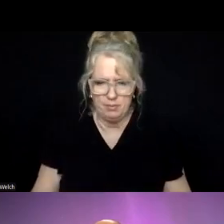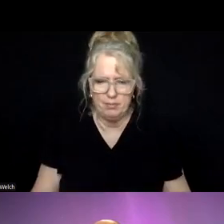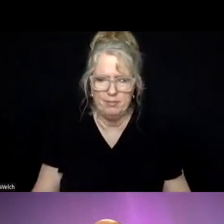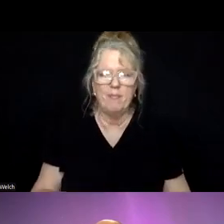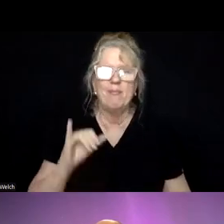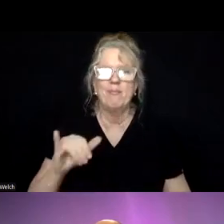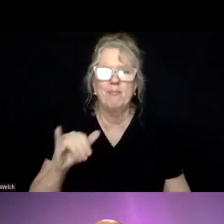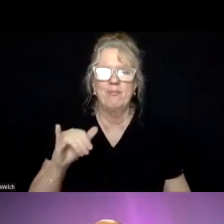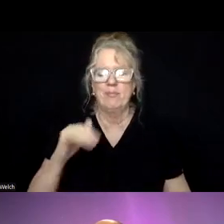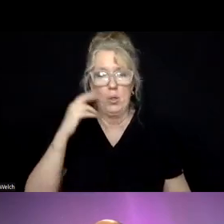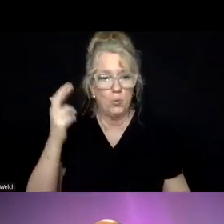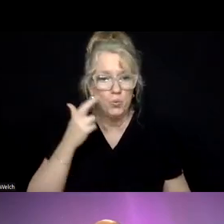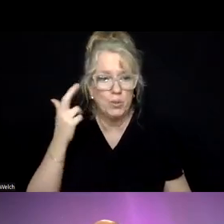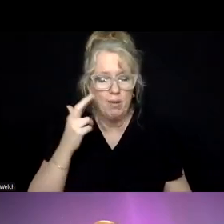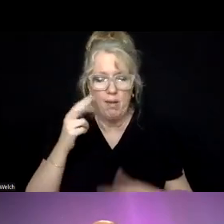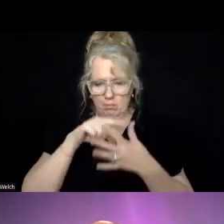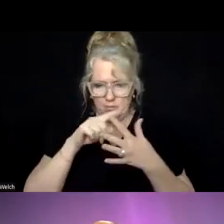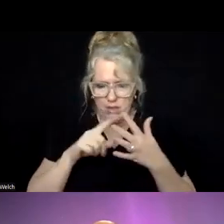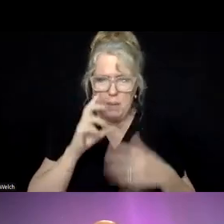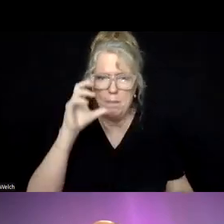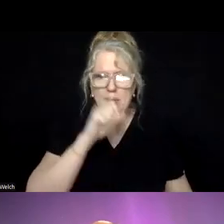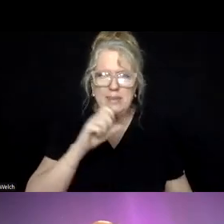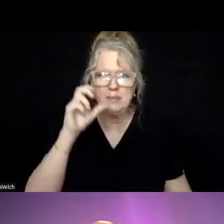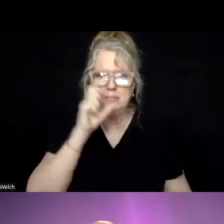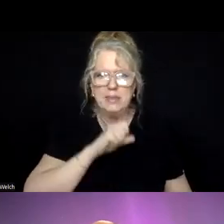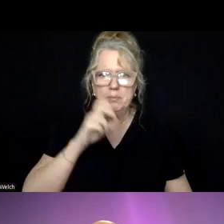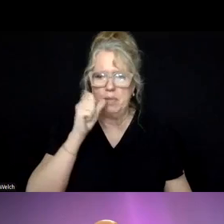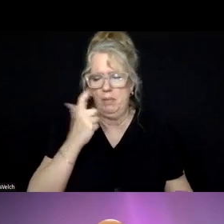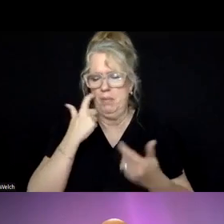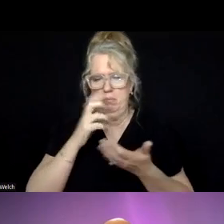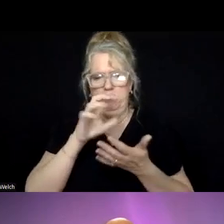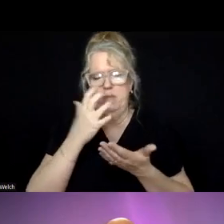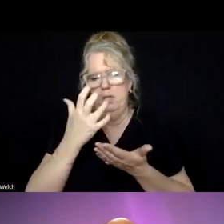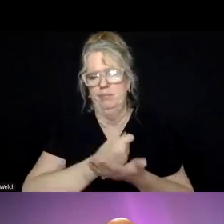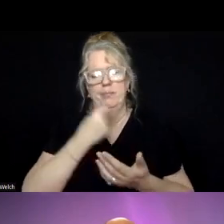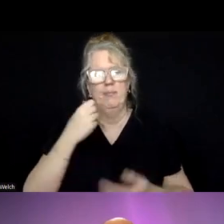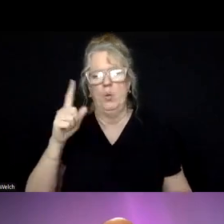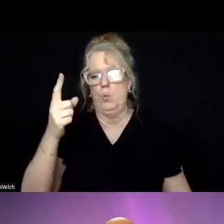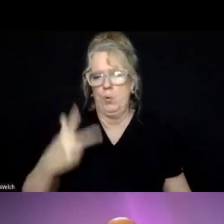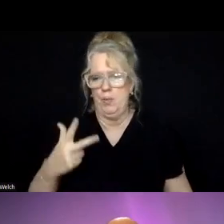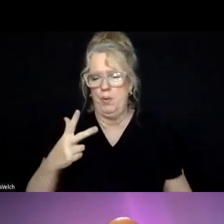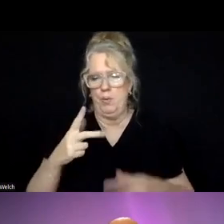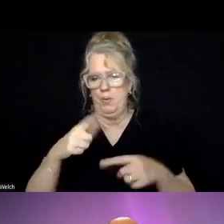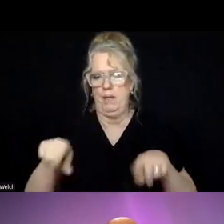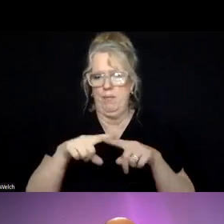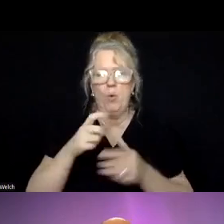we realized was, was missing that we had been only capturing about a third of, of those costs.